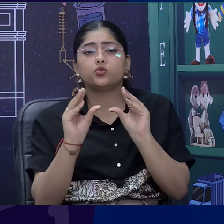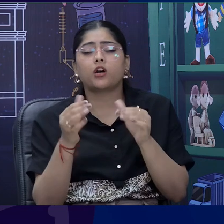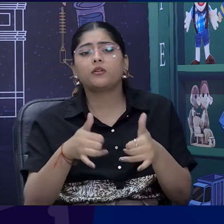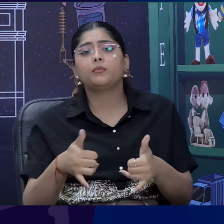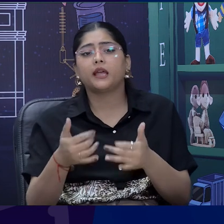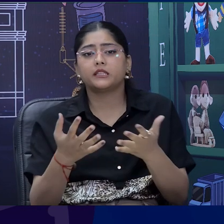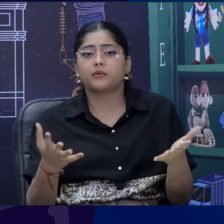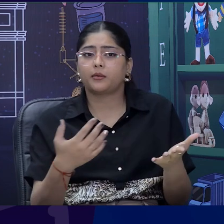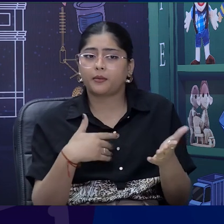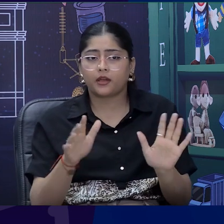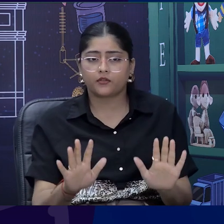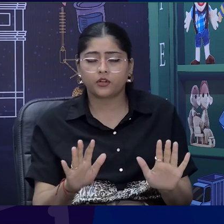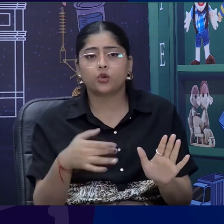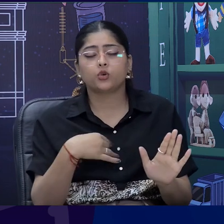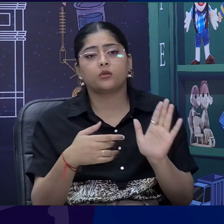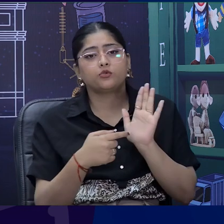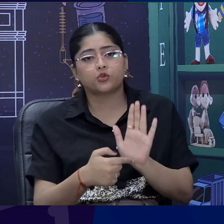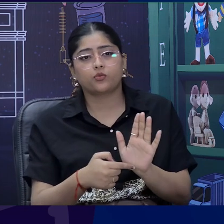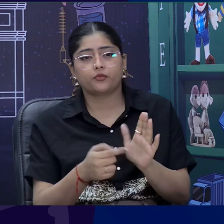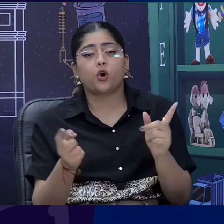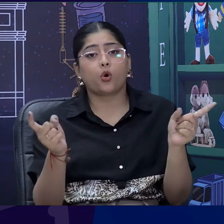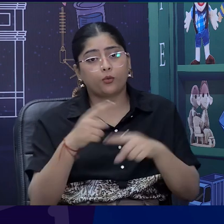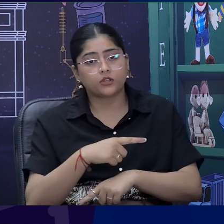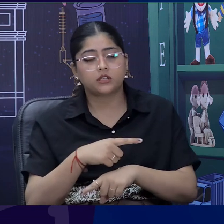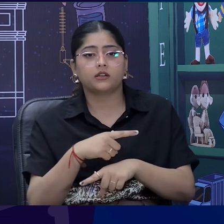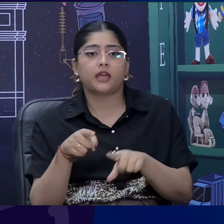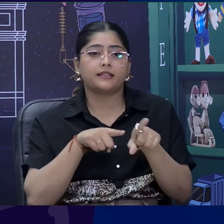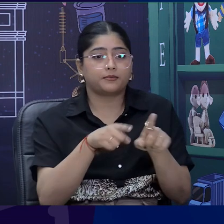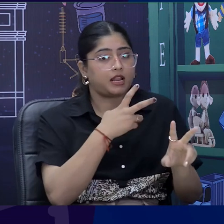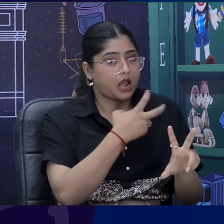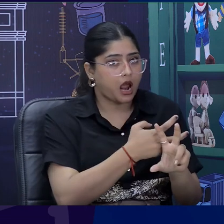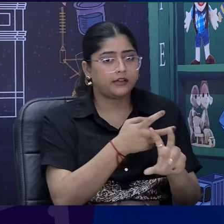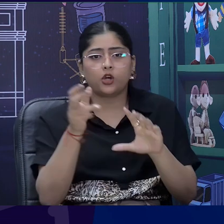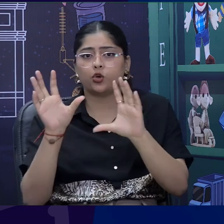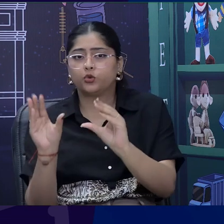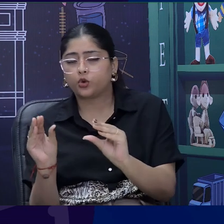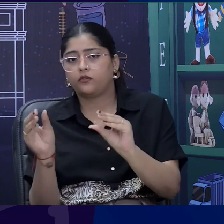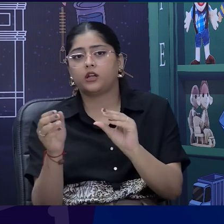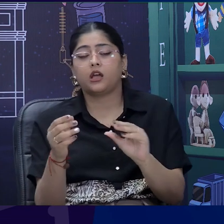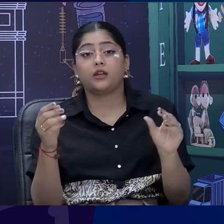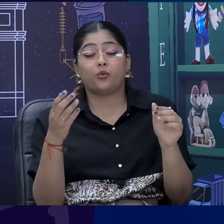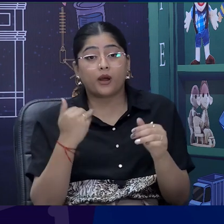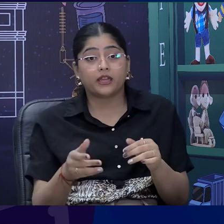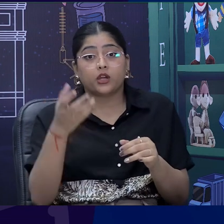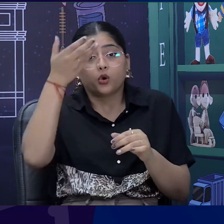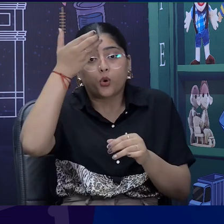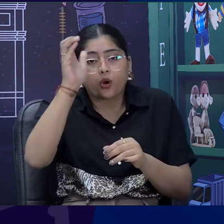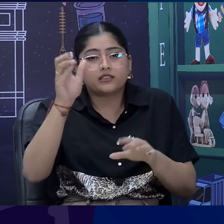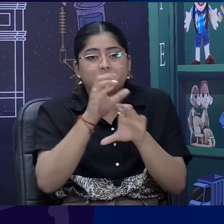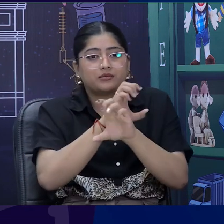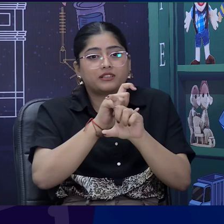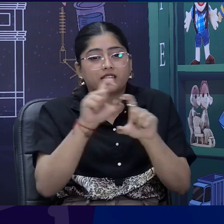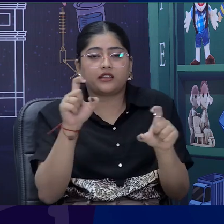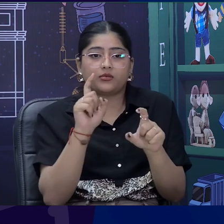can provide opposite words with objects to make the concept clear to children with special